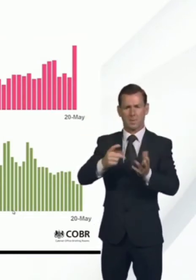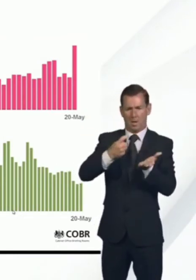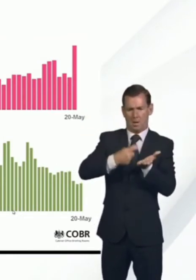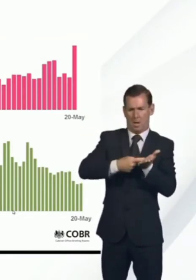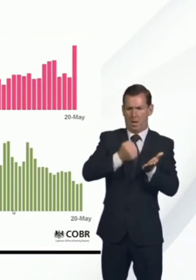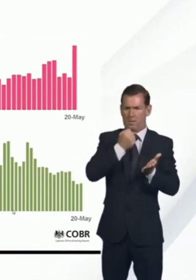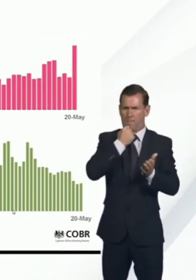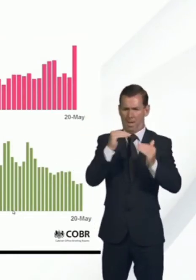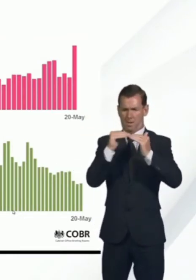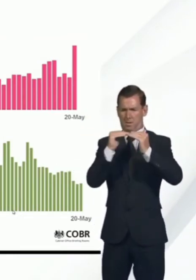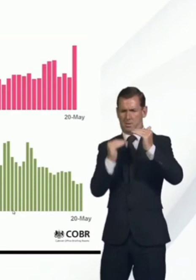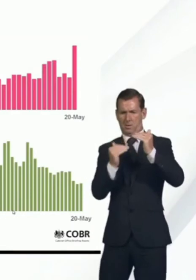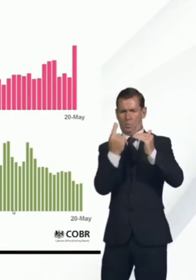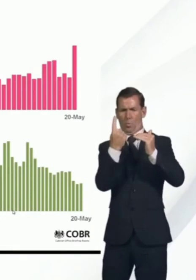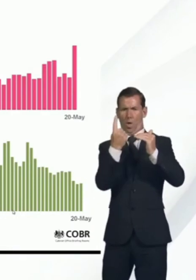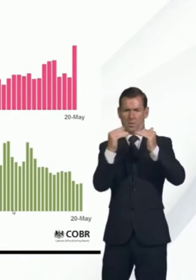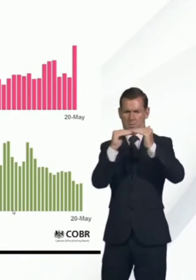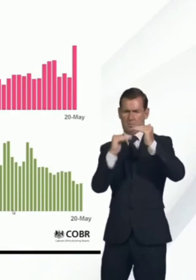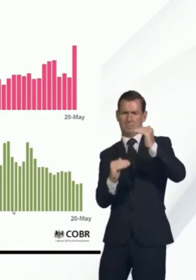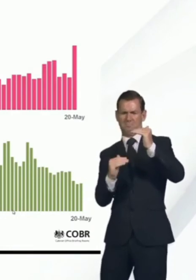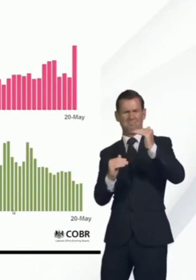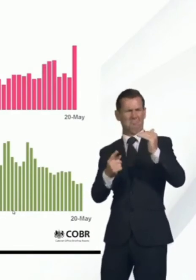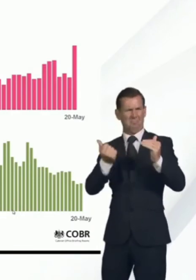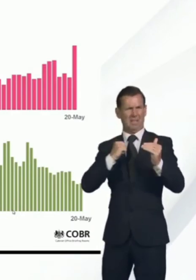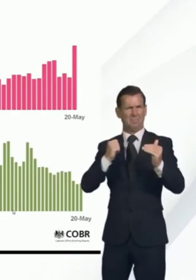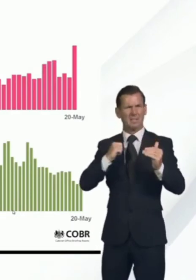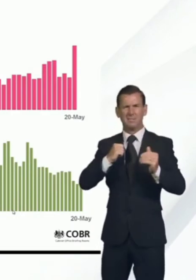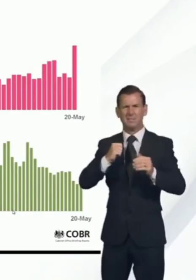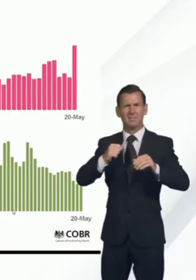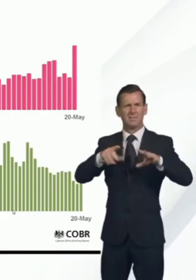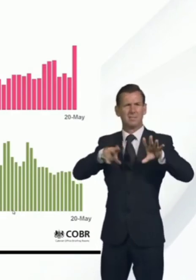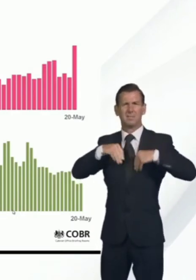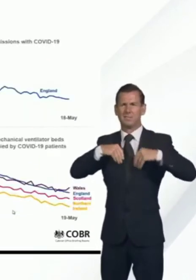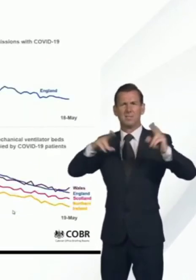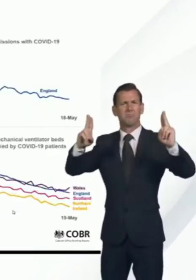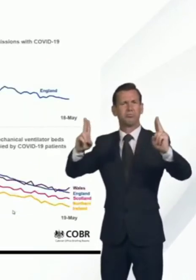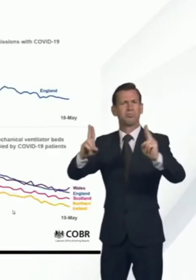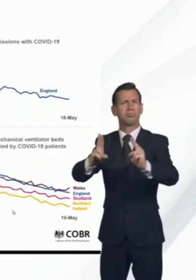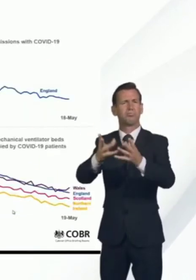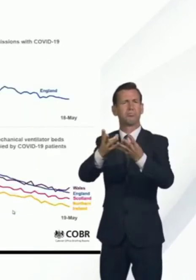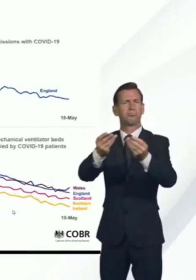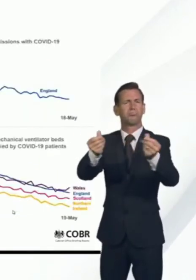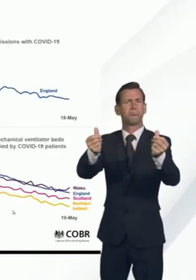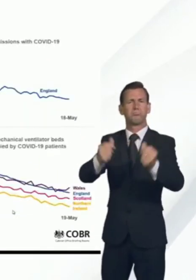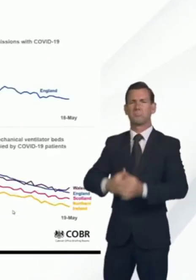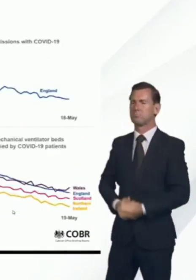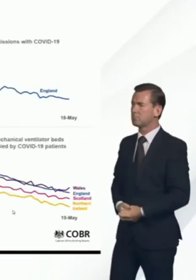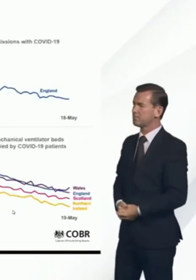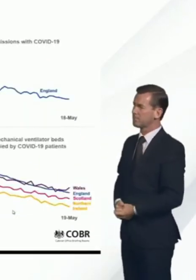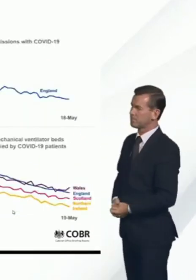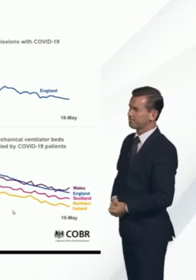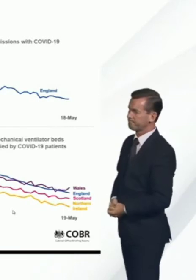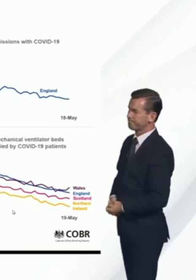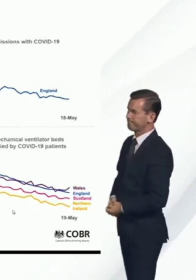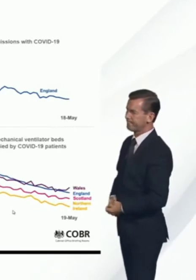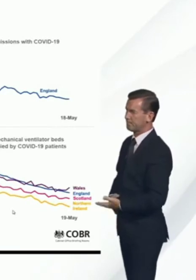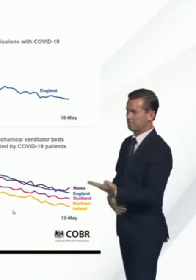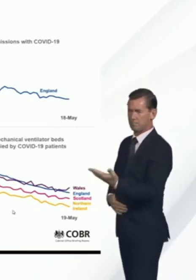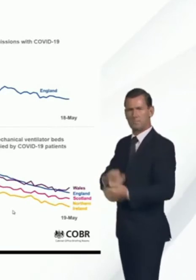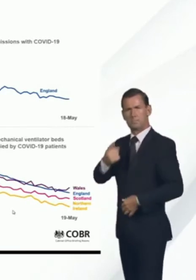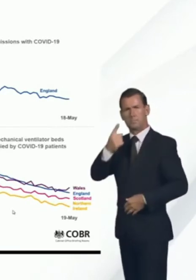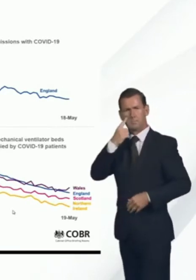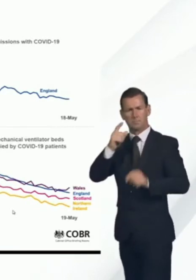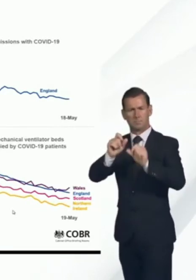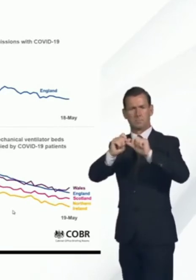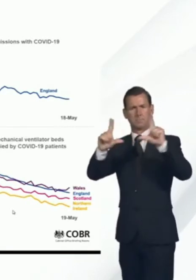less than one, that is exactly what we would expect. In the next slide, we'll see how that translates into the usage of hospitals.